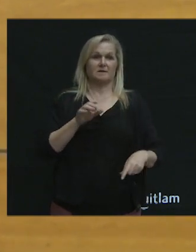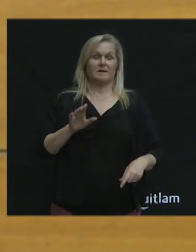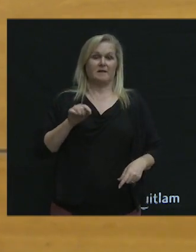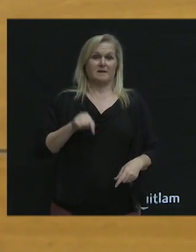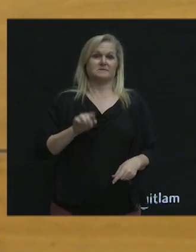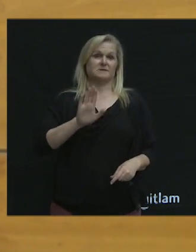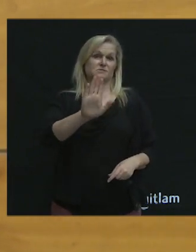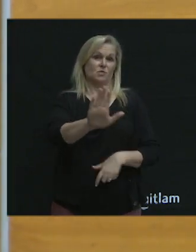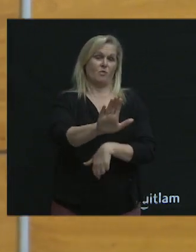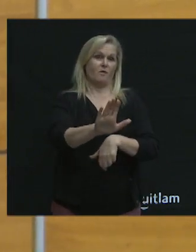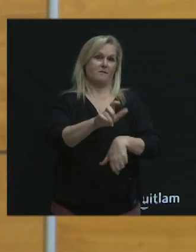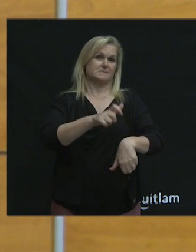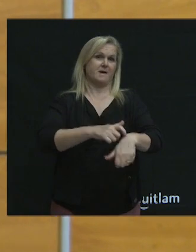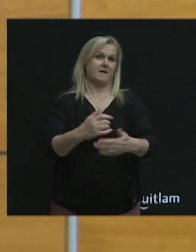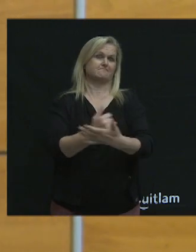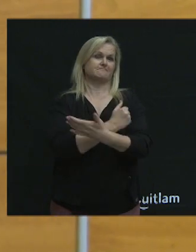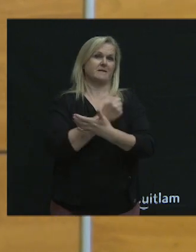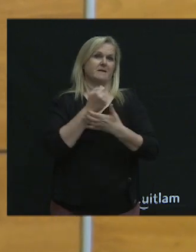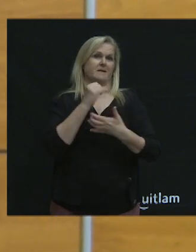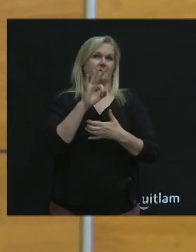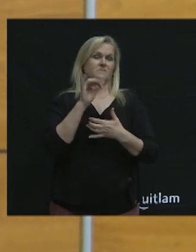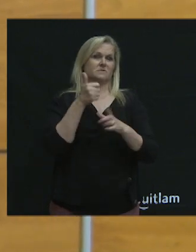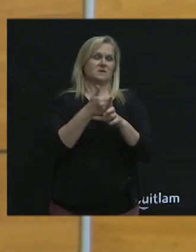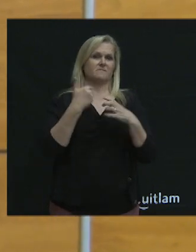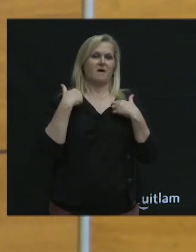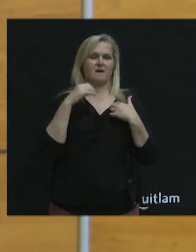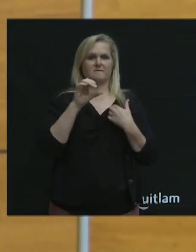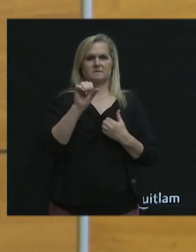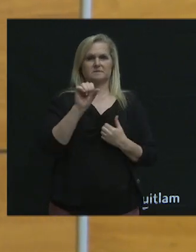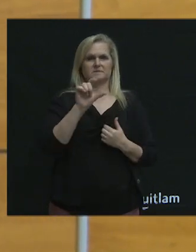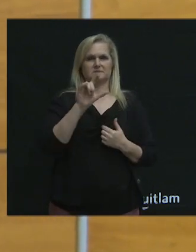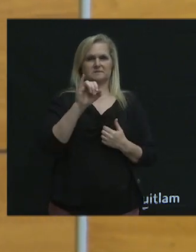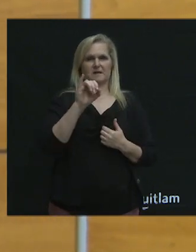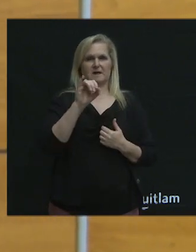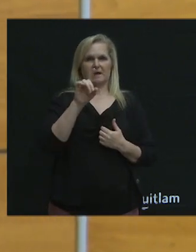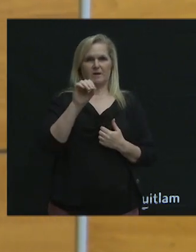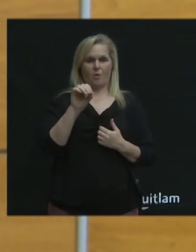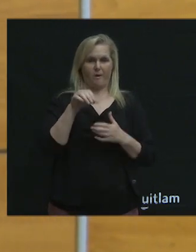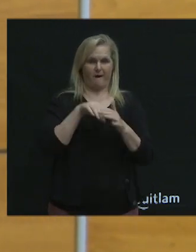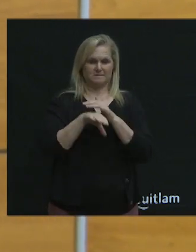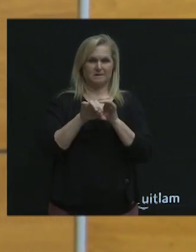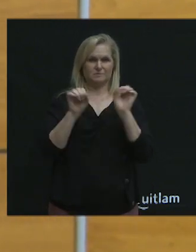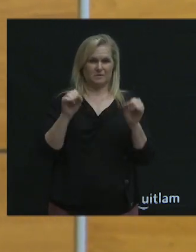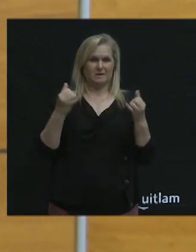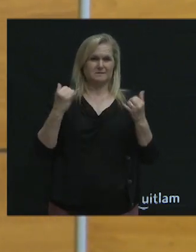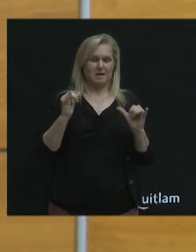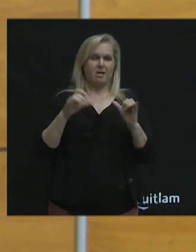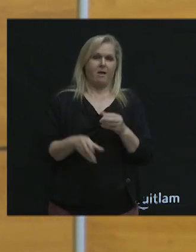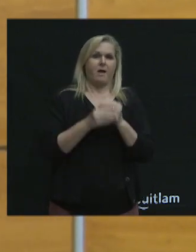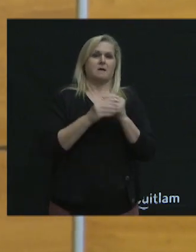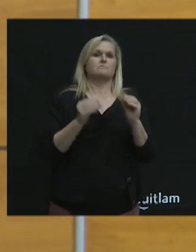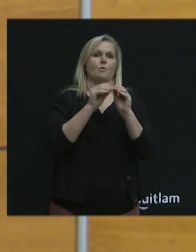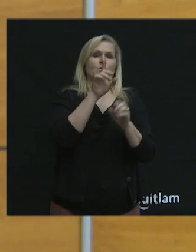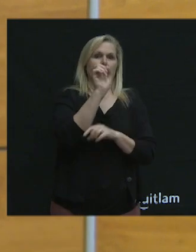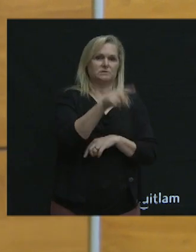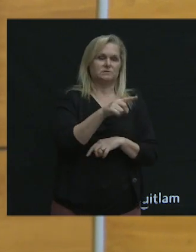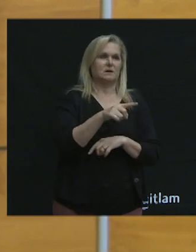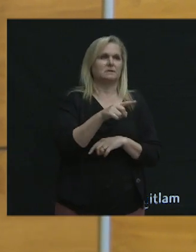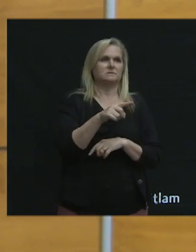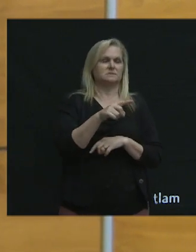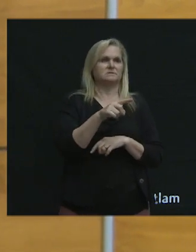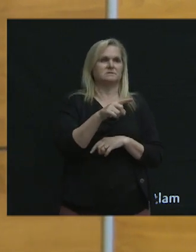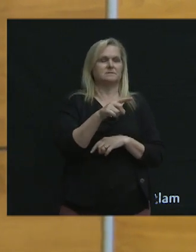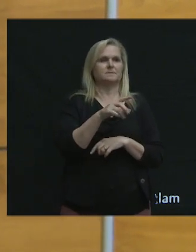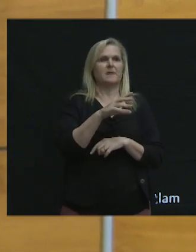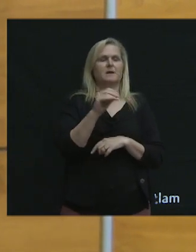to still, if you have access there to the Slido, you can still either add some questions. There's